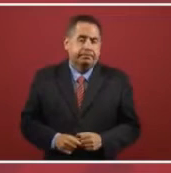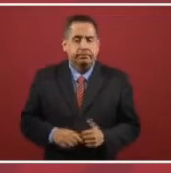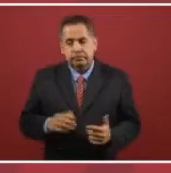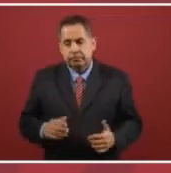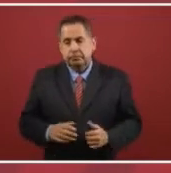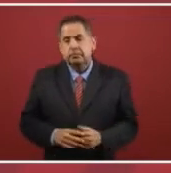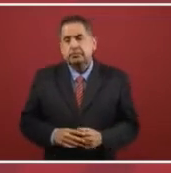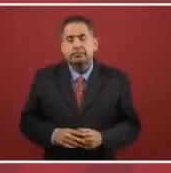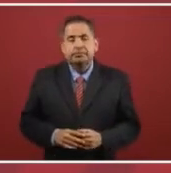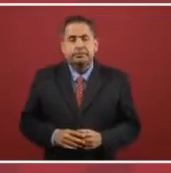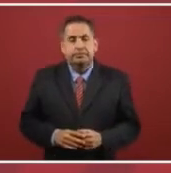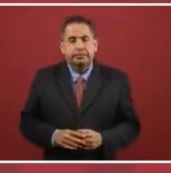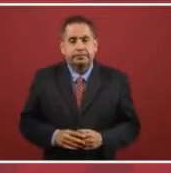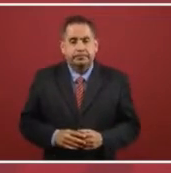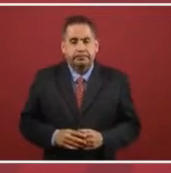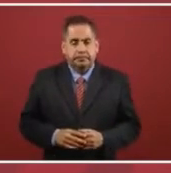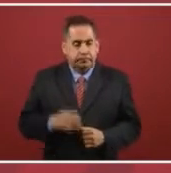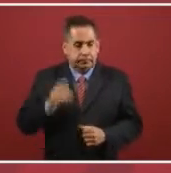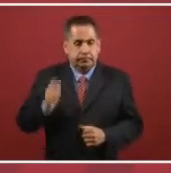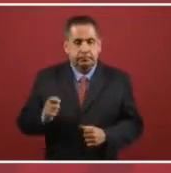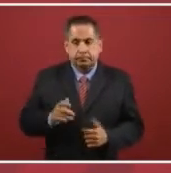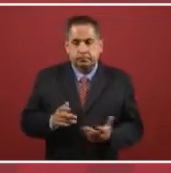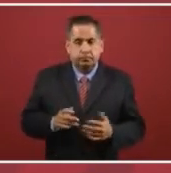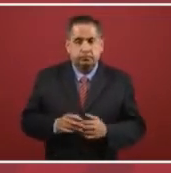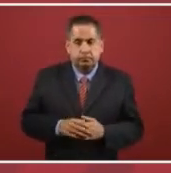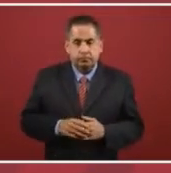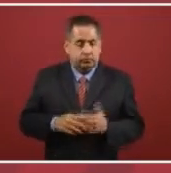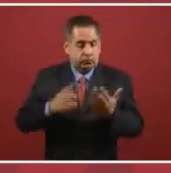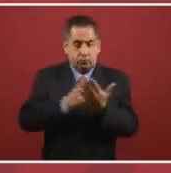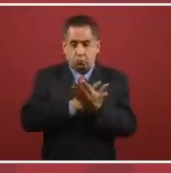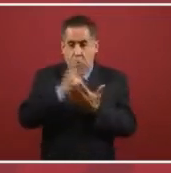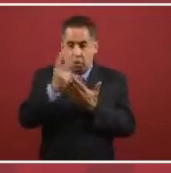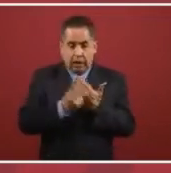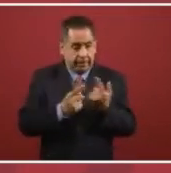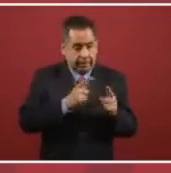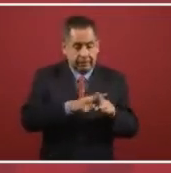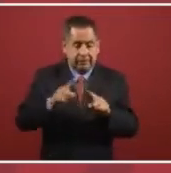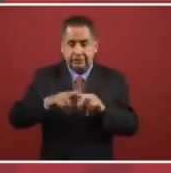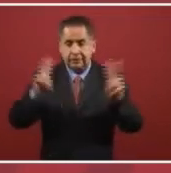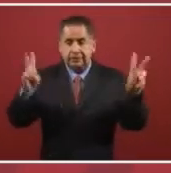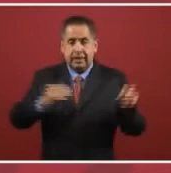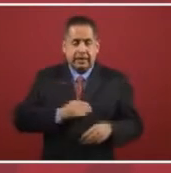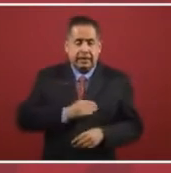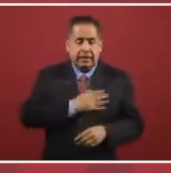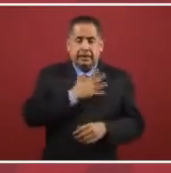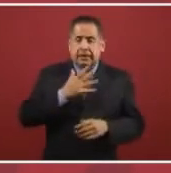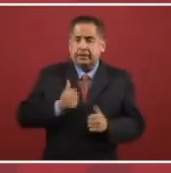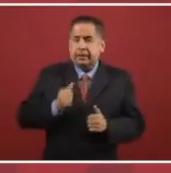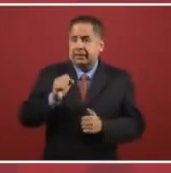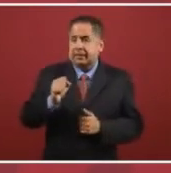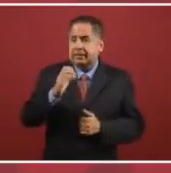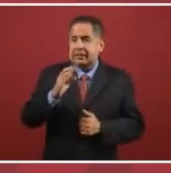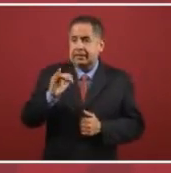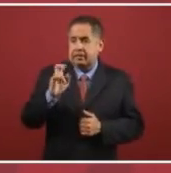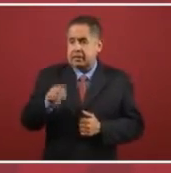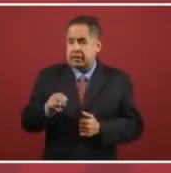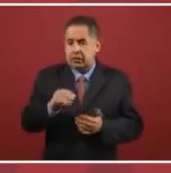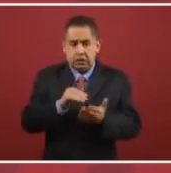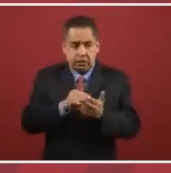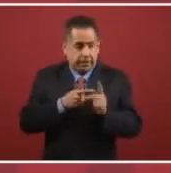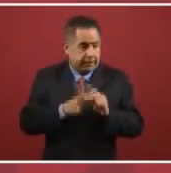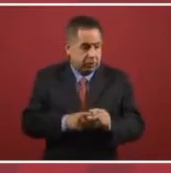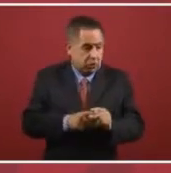So, in, that way we'll maintain all the programs that have been